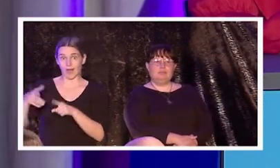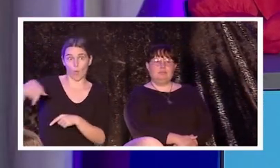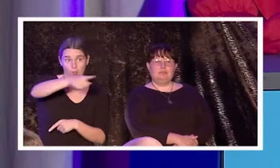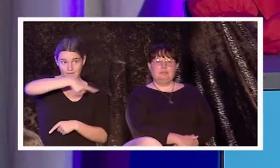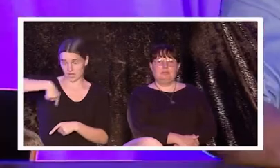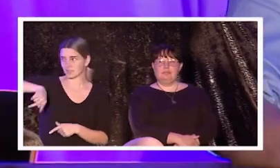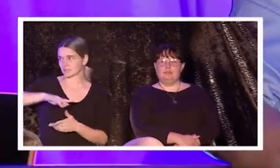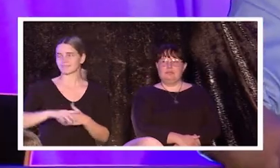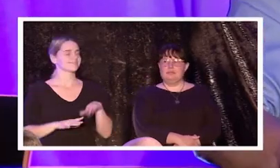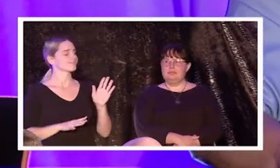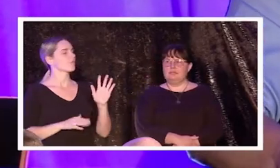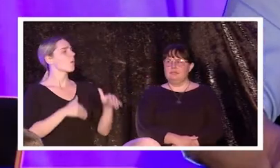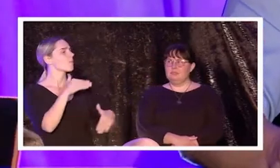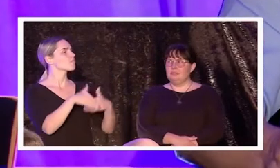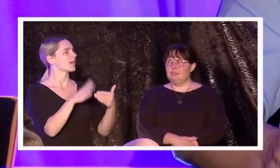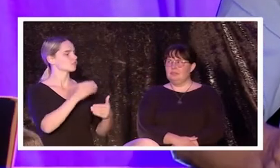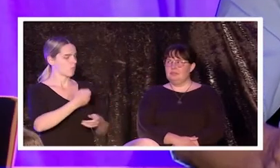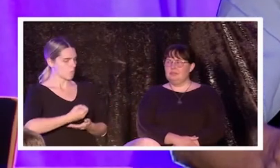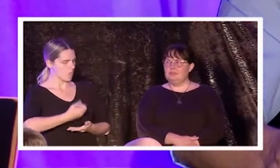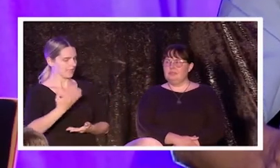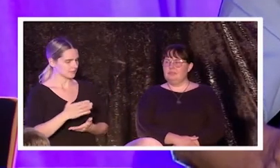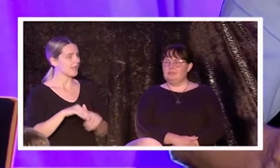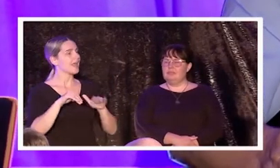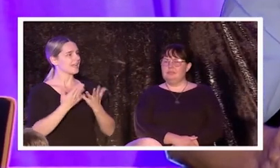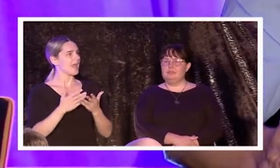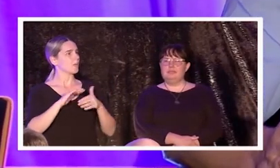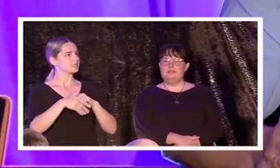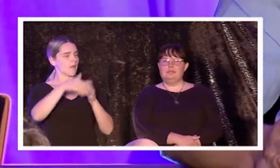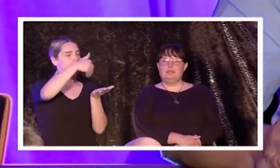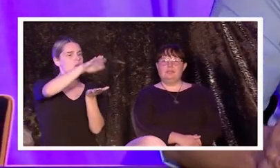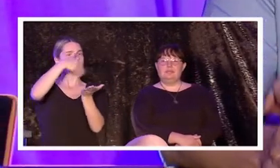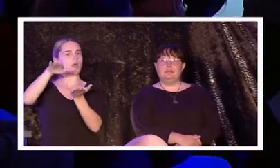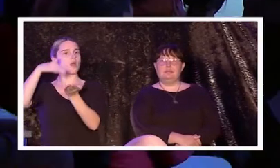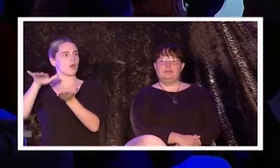And I think we've moved on from the term masturbate, okay? It's leadership spills.